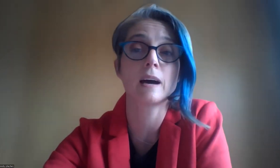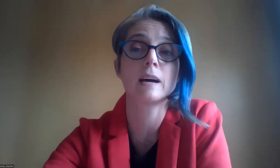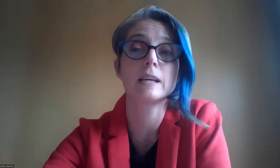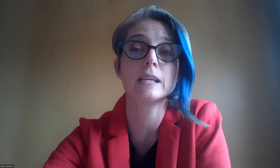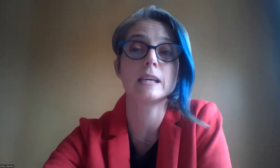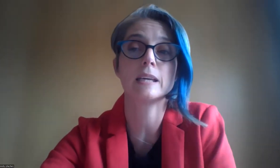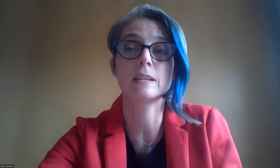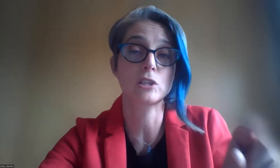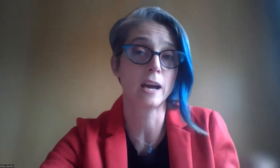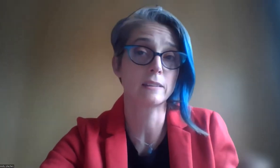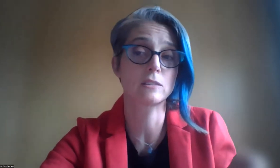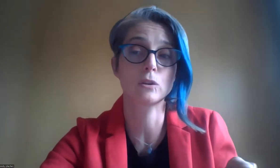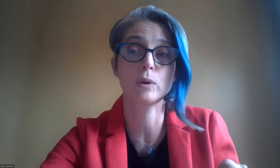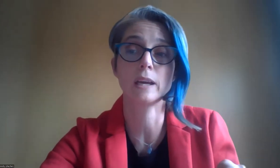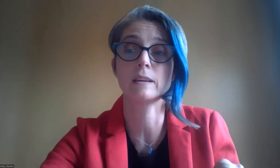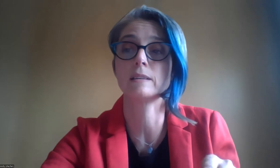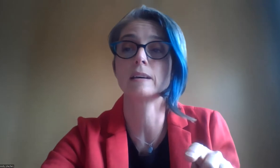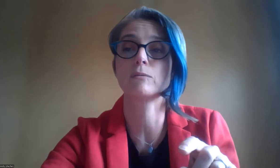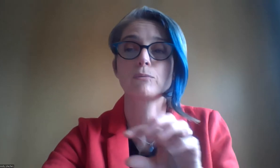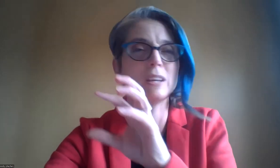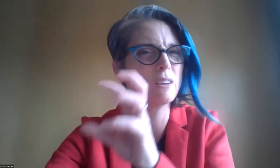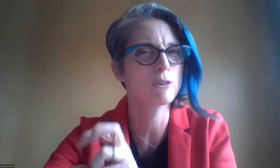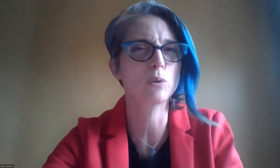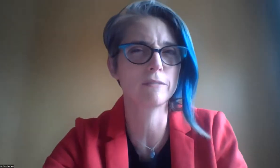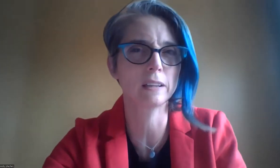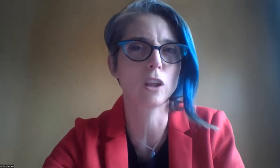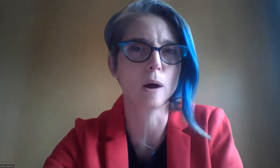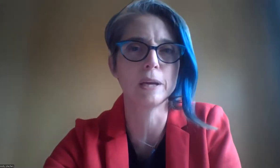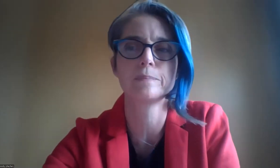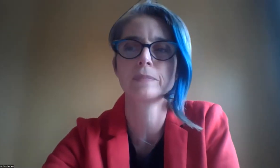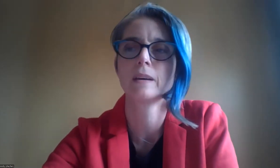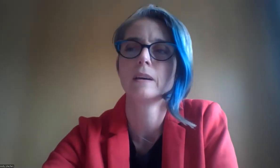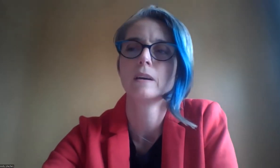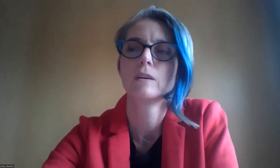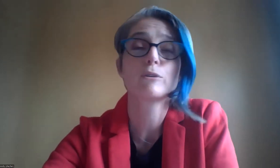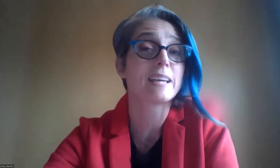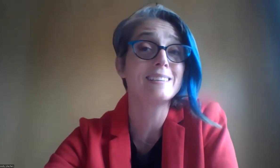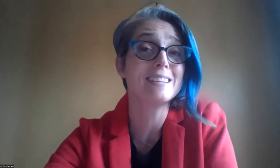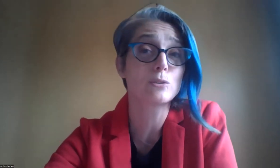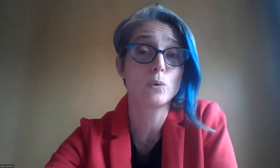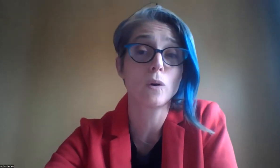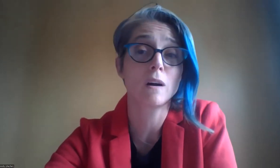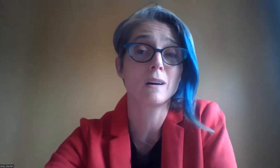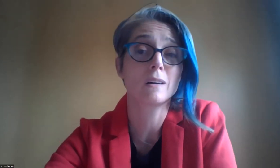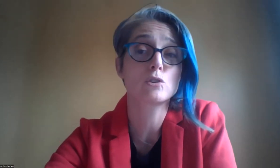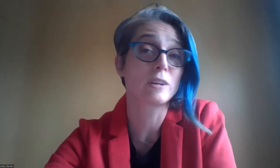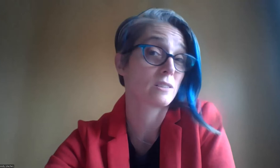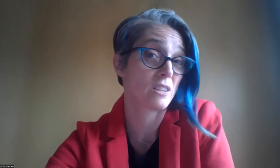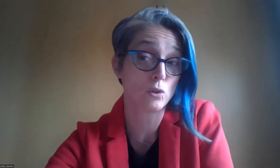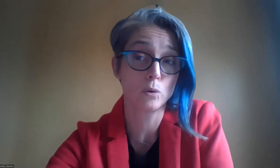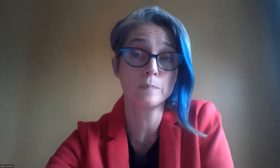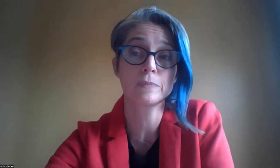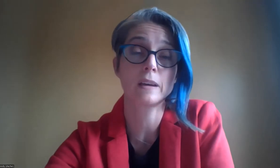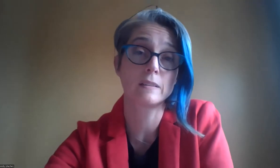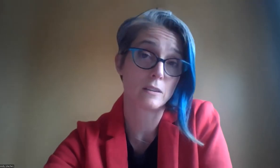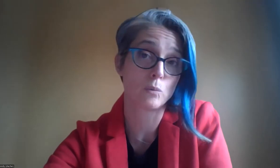in the chat that's located in the virtual event lobby. For attendees who are joining us